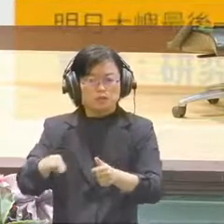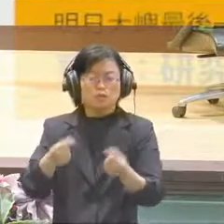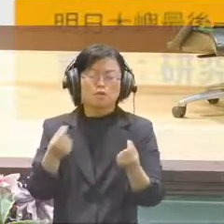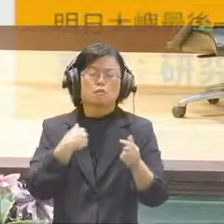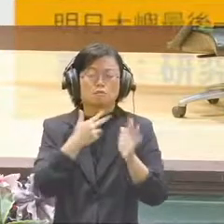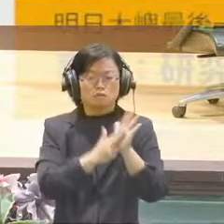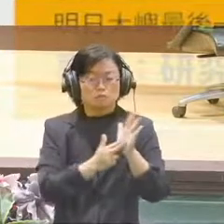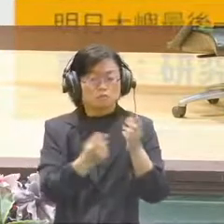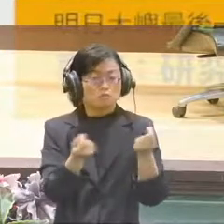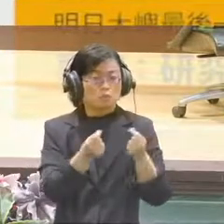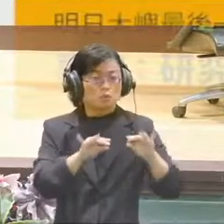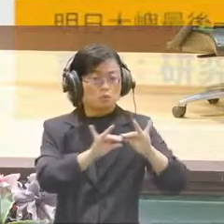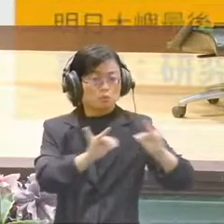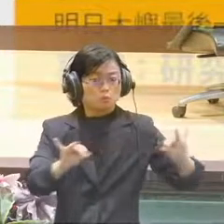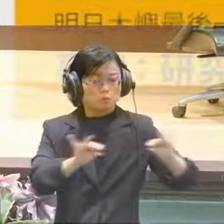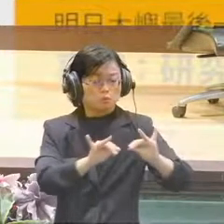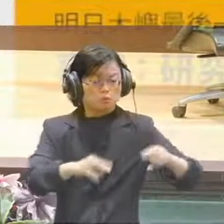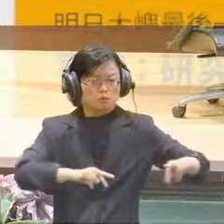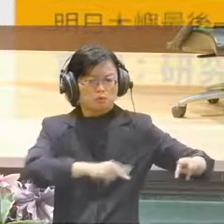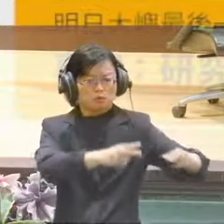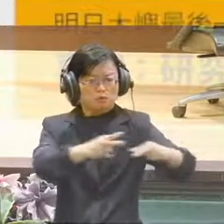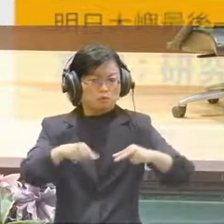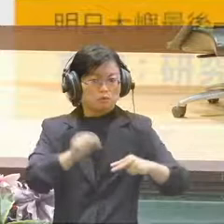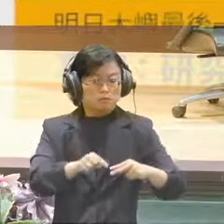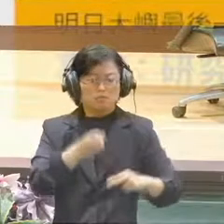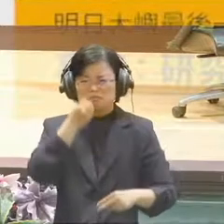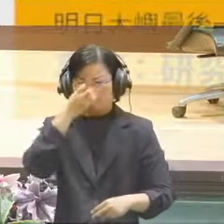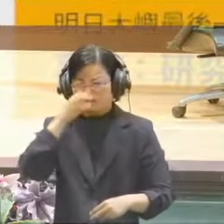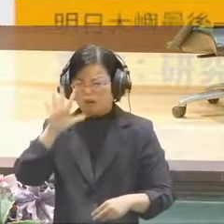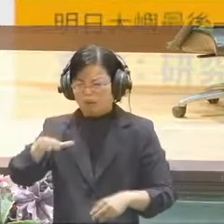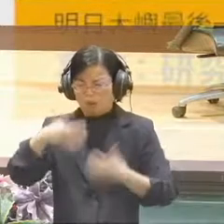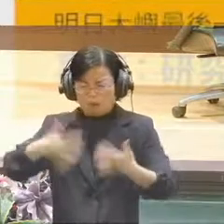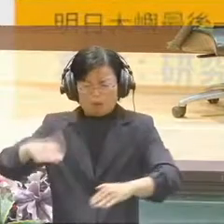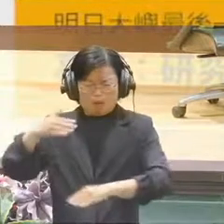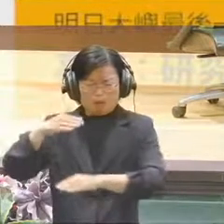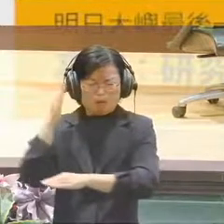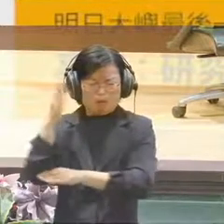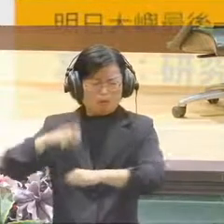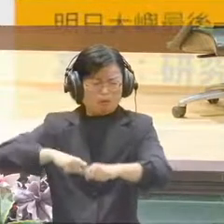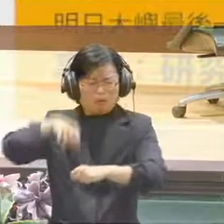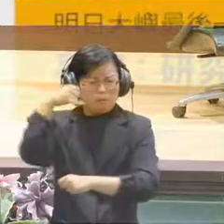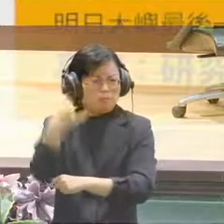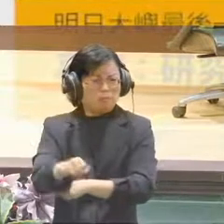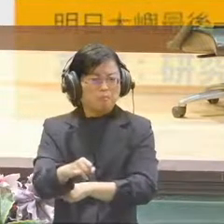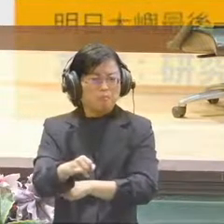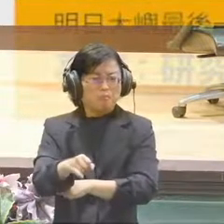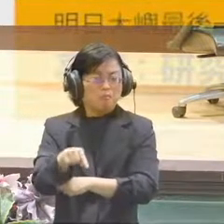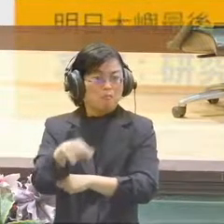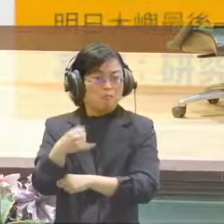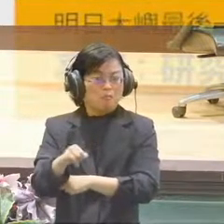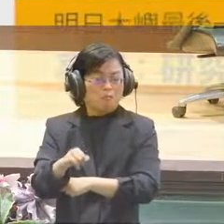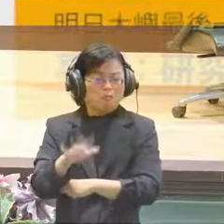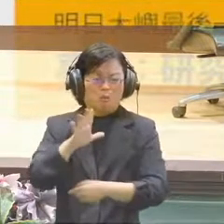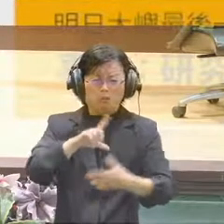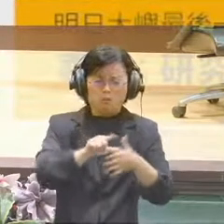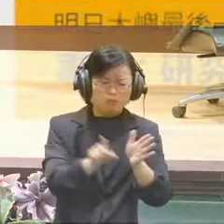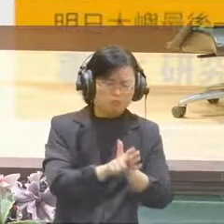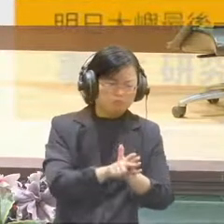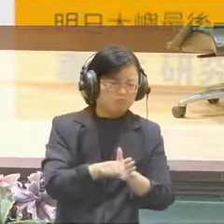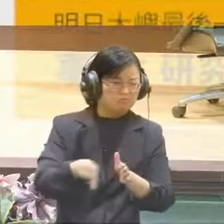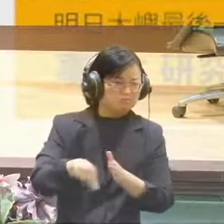some bad policies coming up from the government. And usually they are serving some, we believe they are serving some